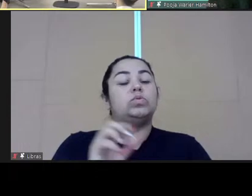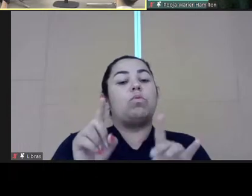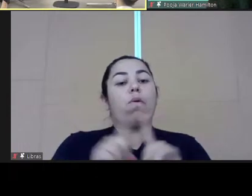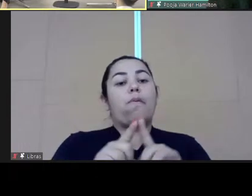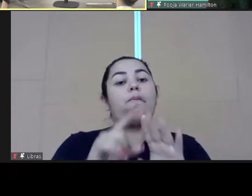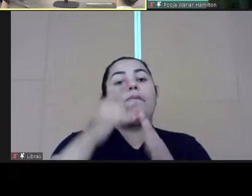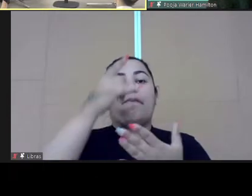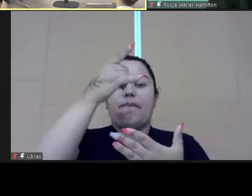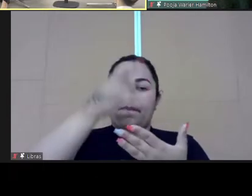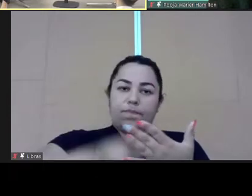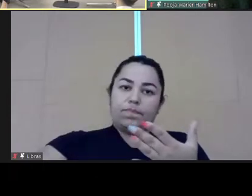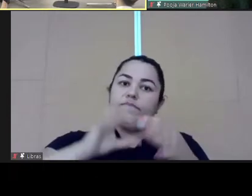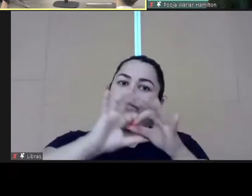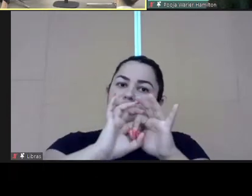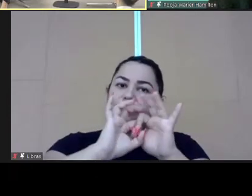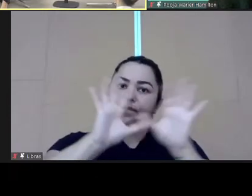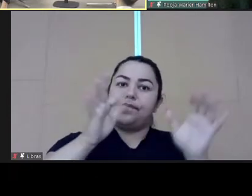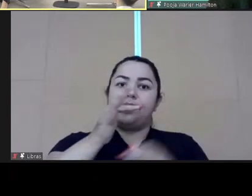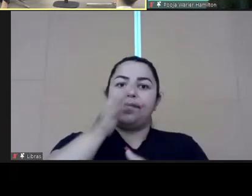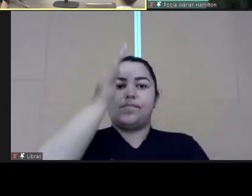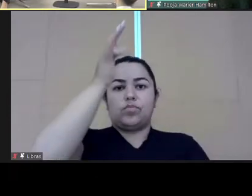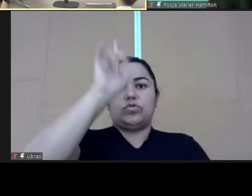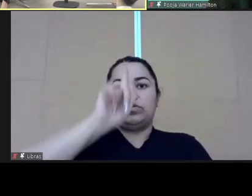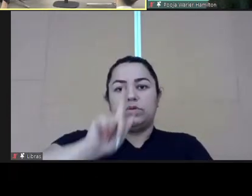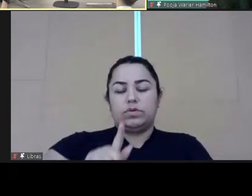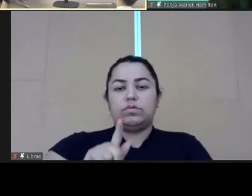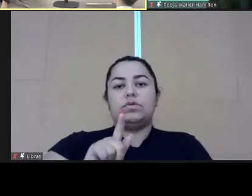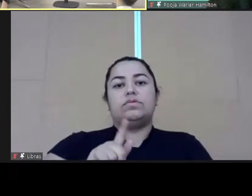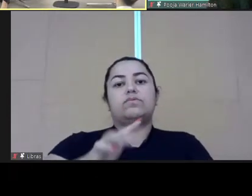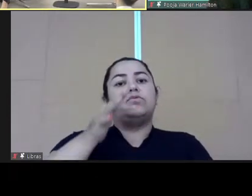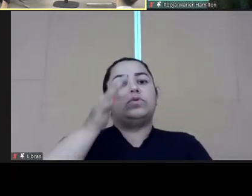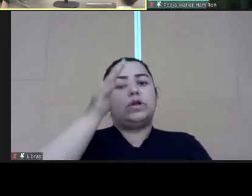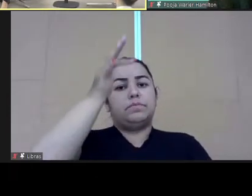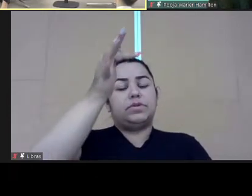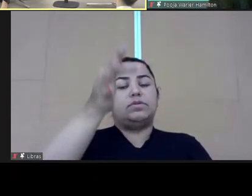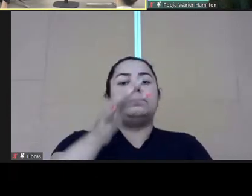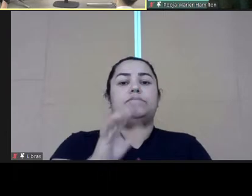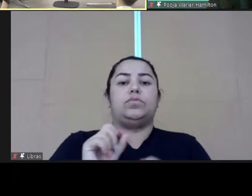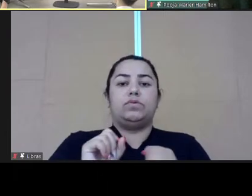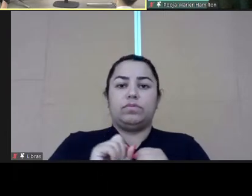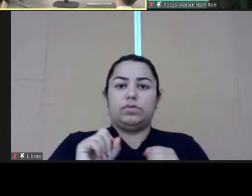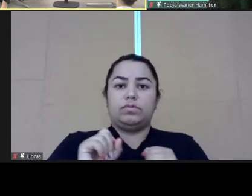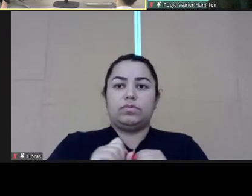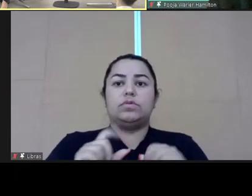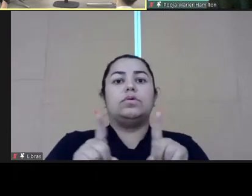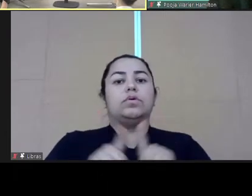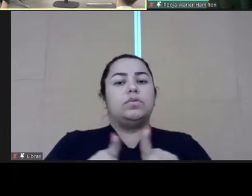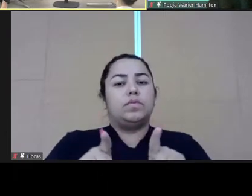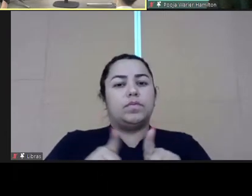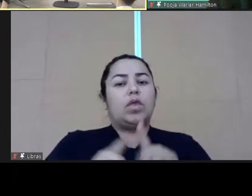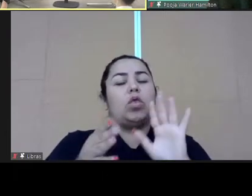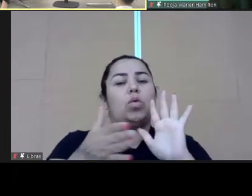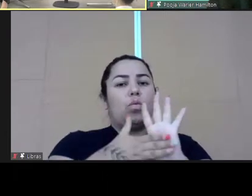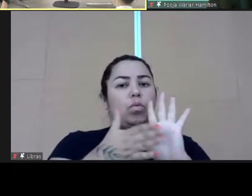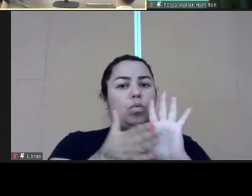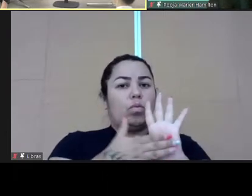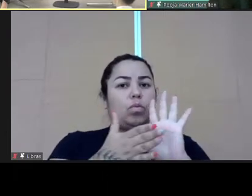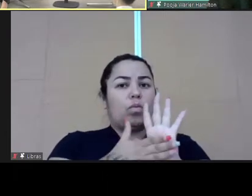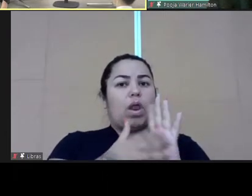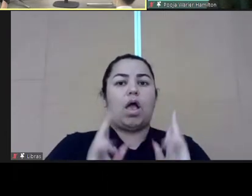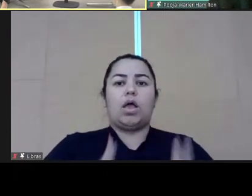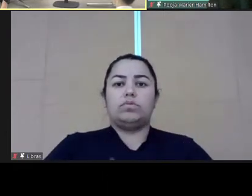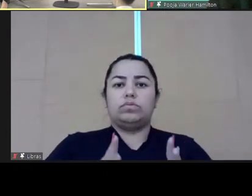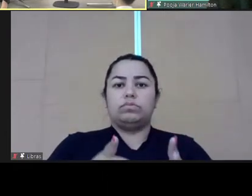understand and present a formal document that will be made available about what was made